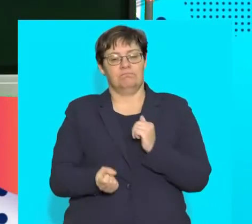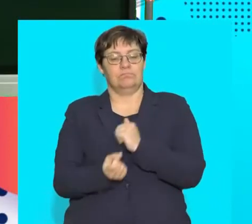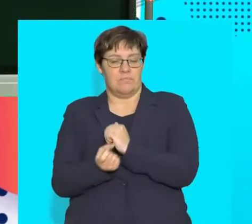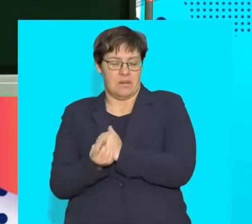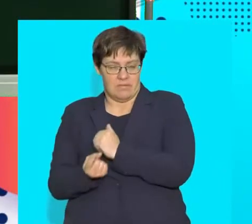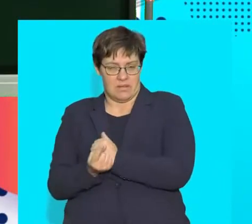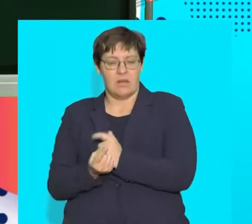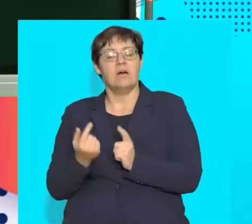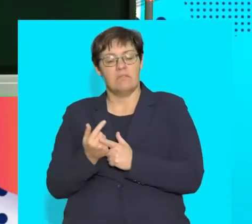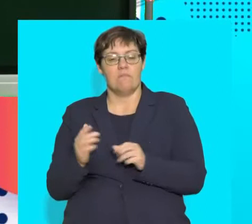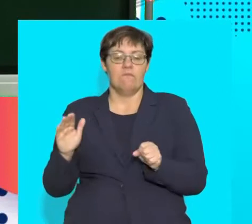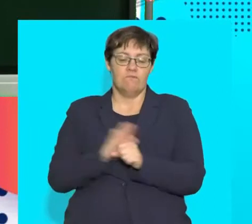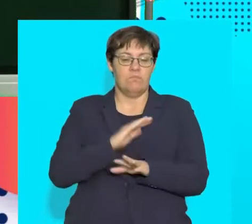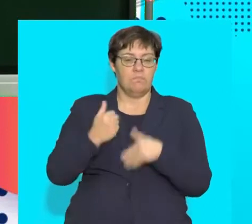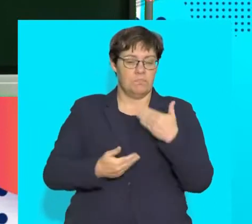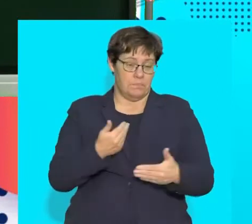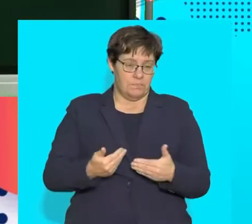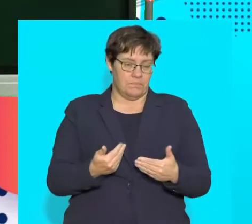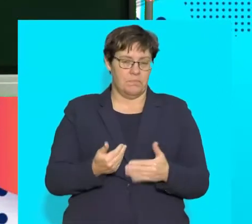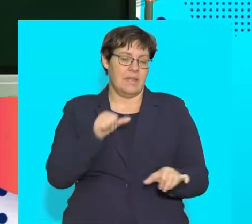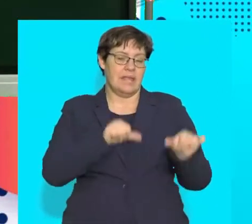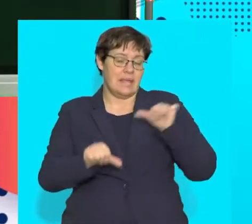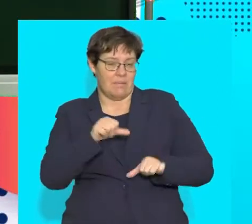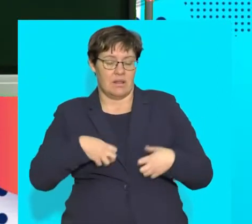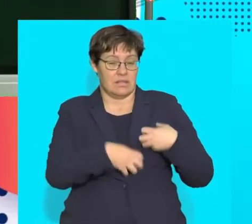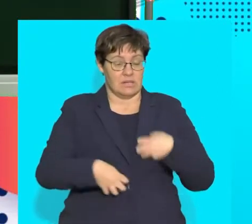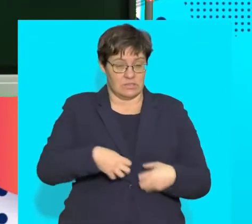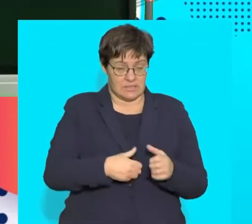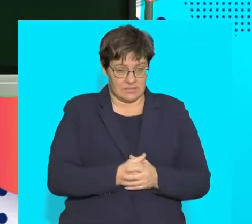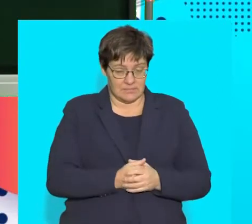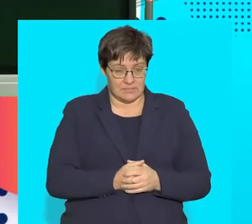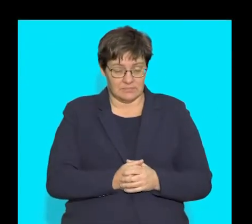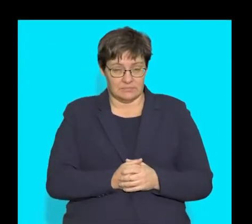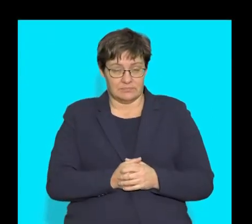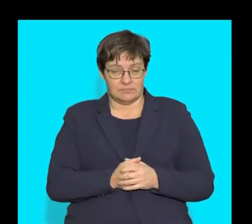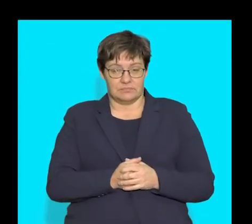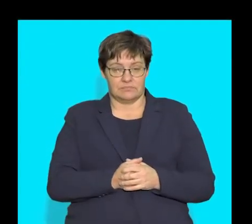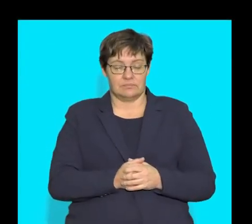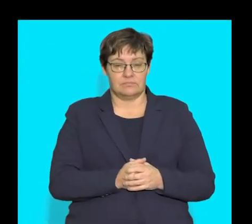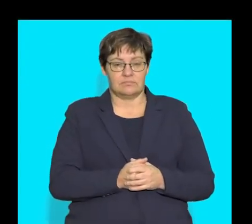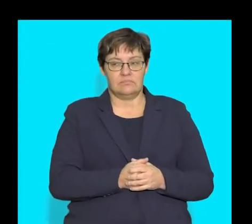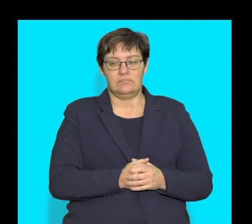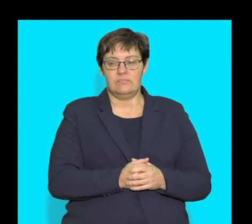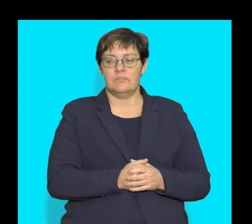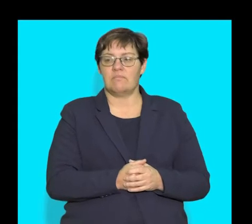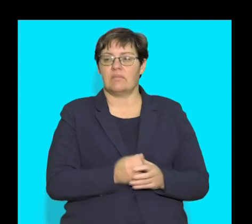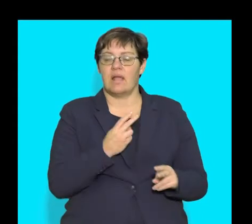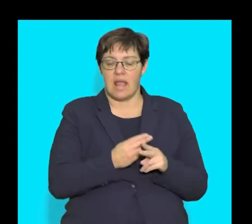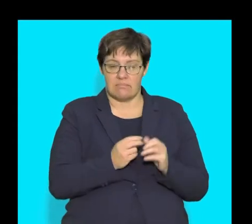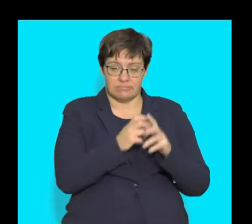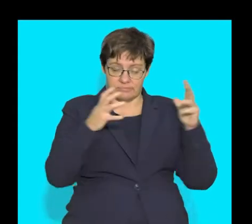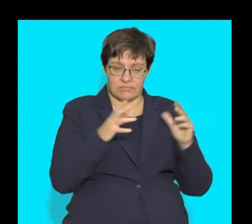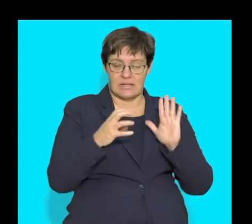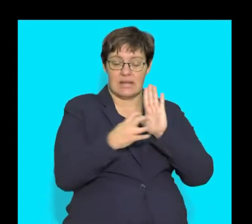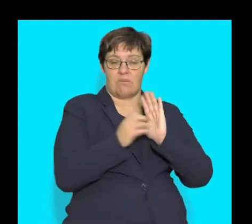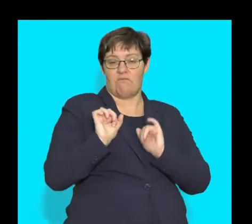as the complete process of chemical digestion. Right, so again I've enlarged in that diagram for your